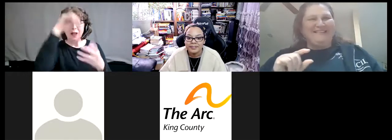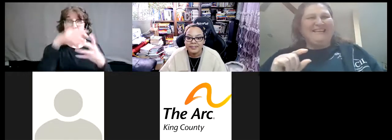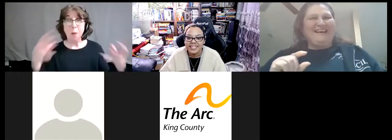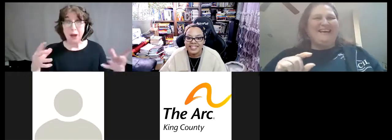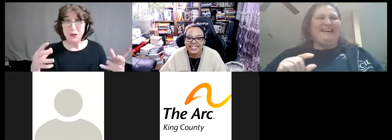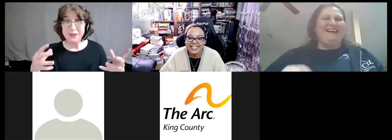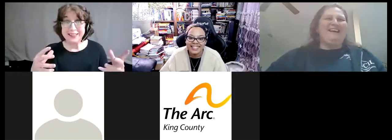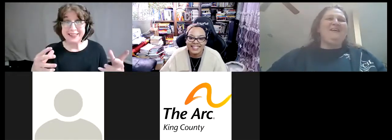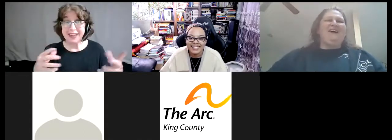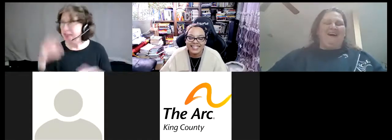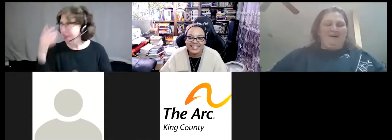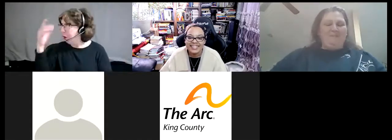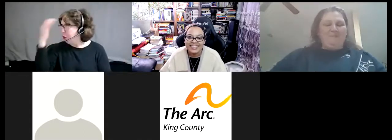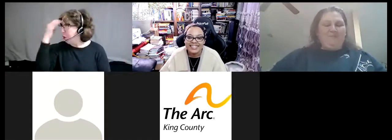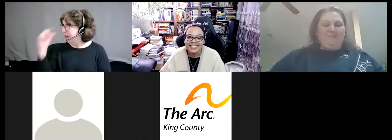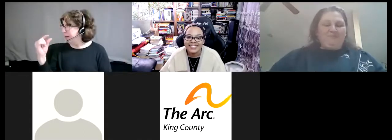today.